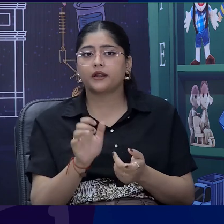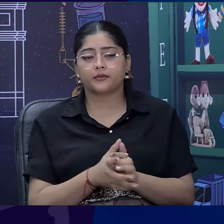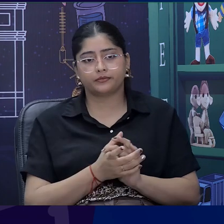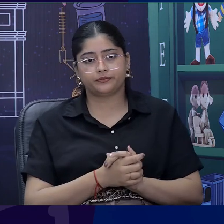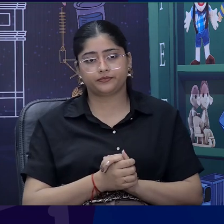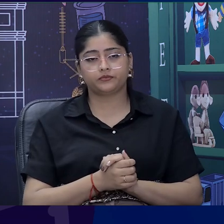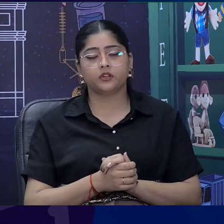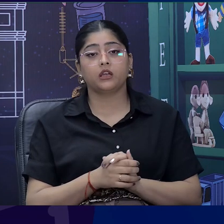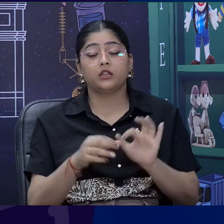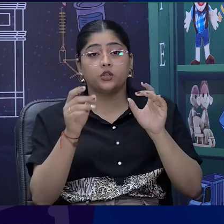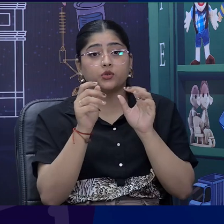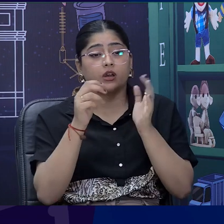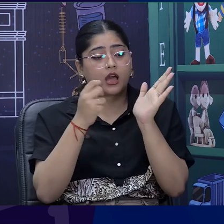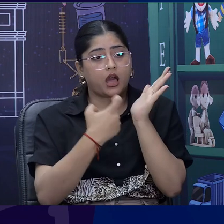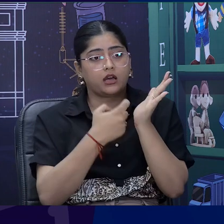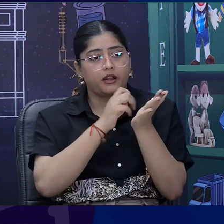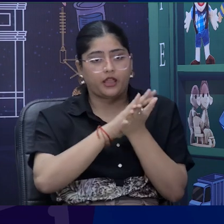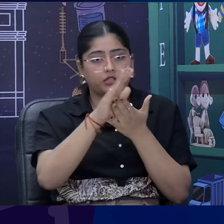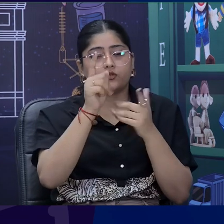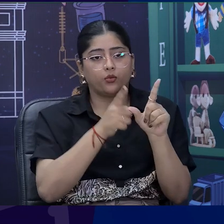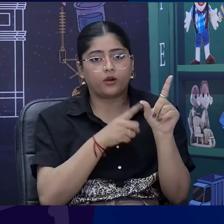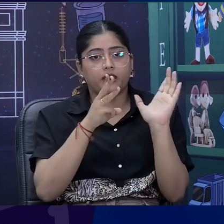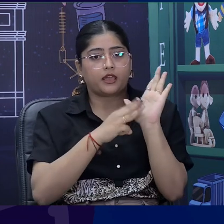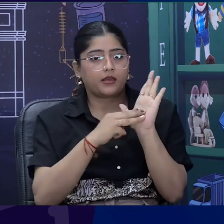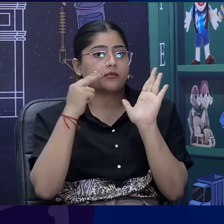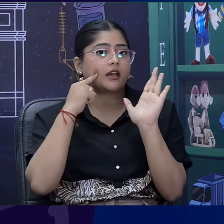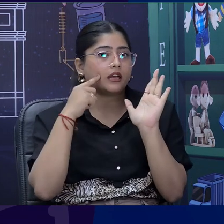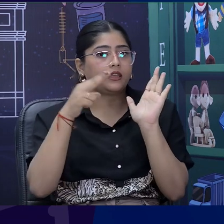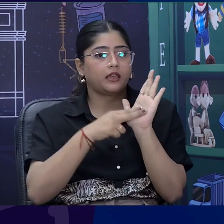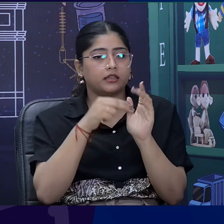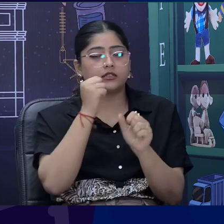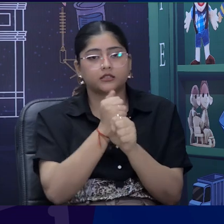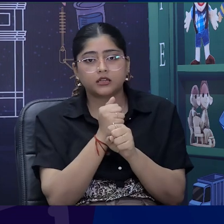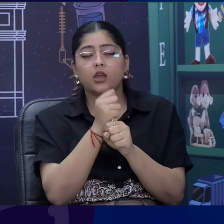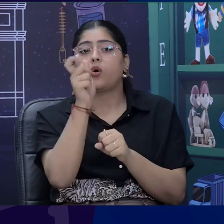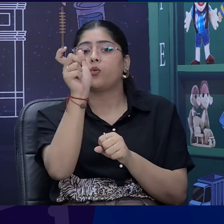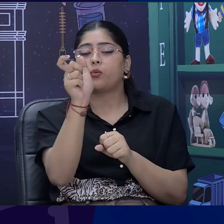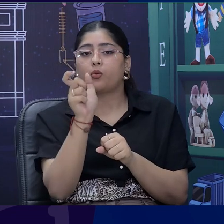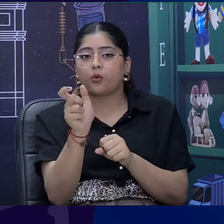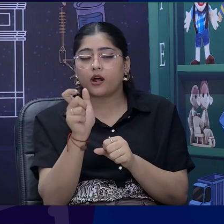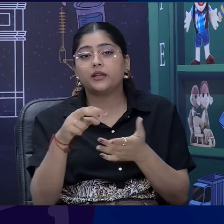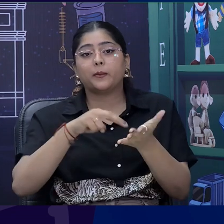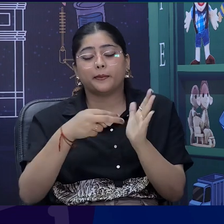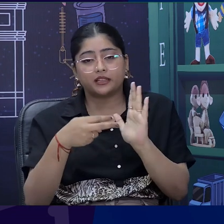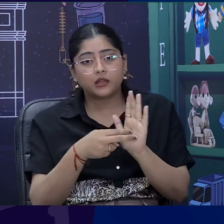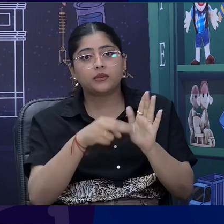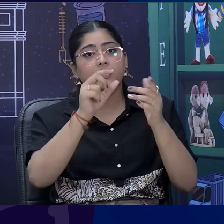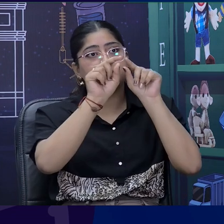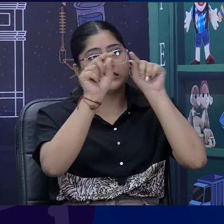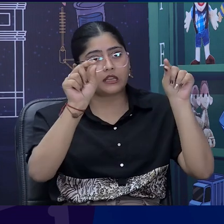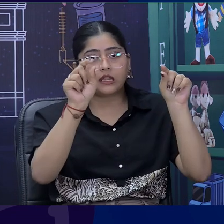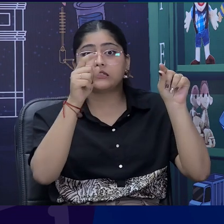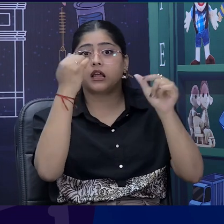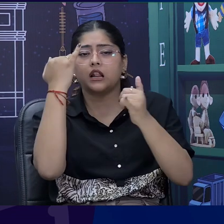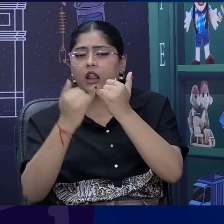words are the words which when we pronunciate they rhyme rhythmically. Okay. So, like